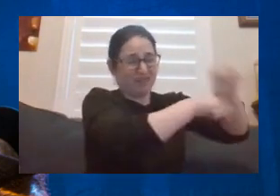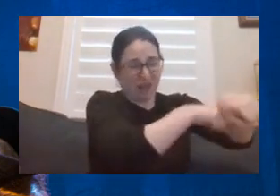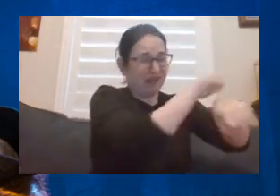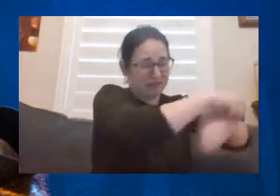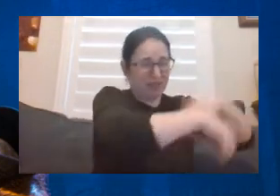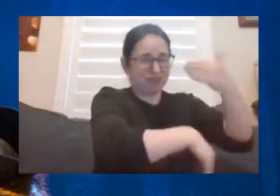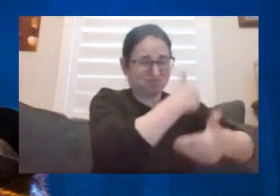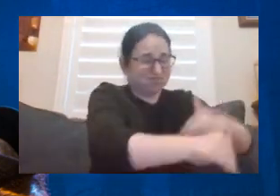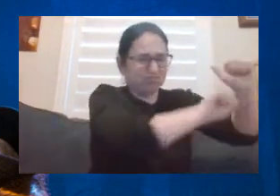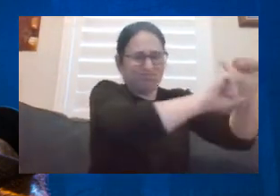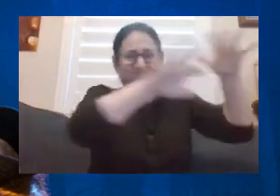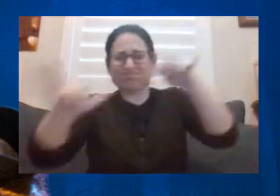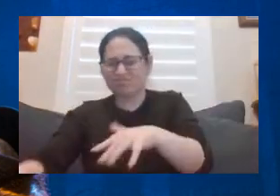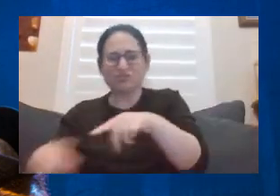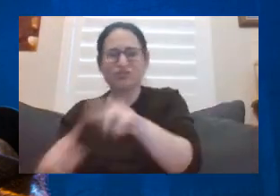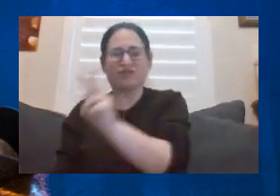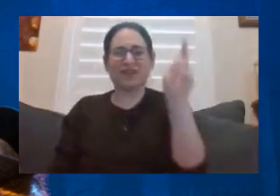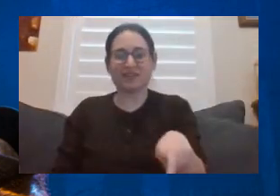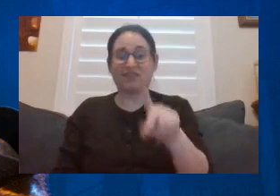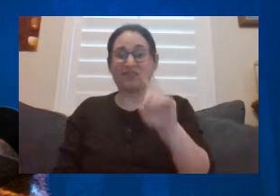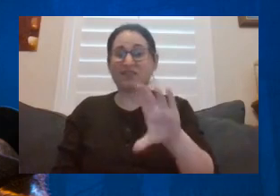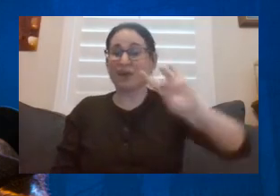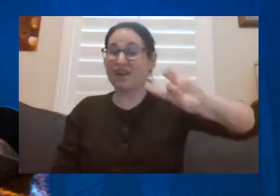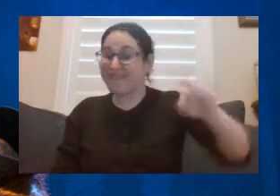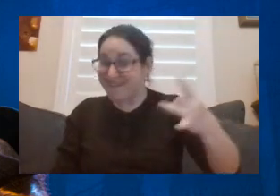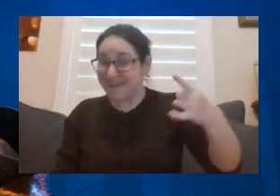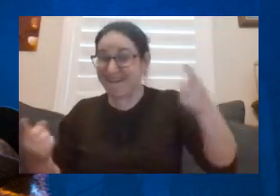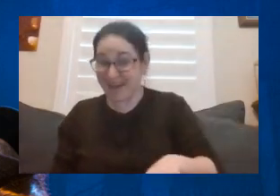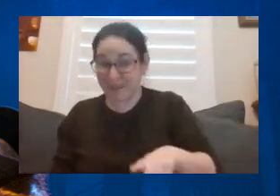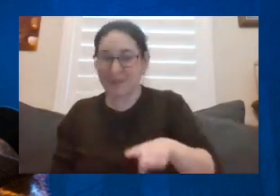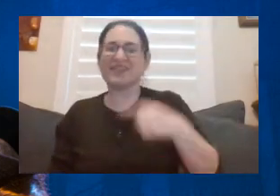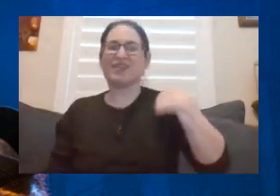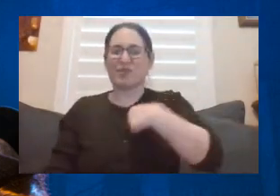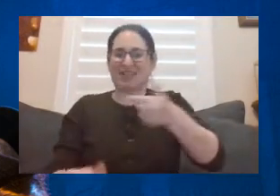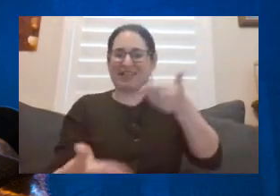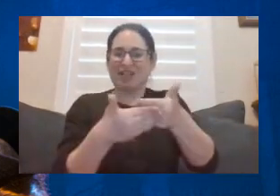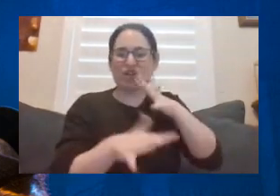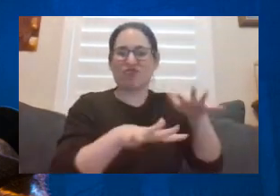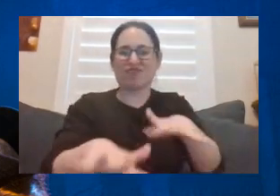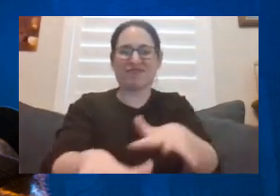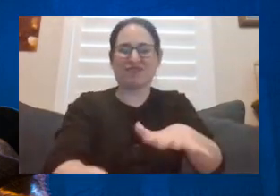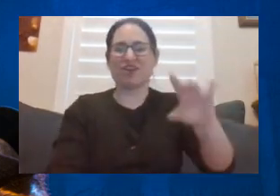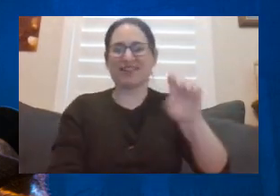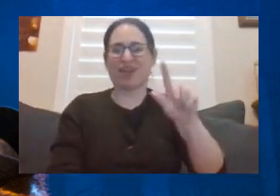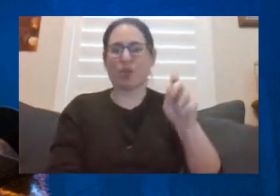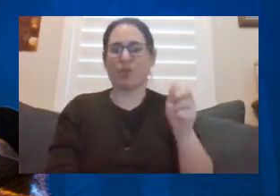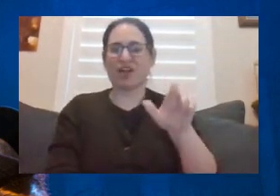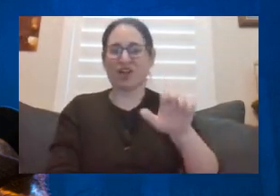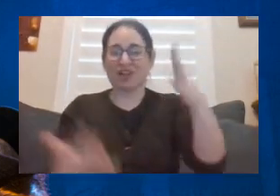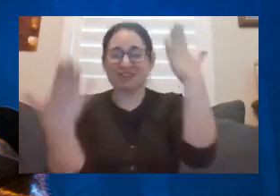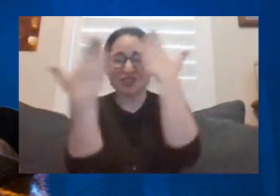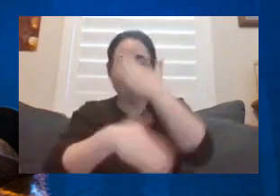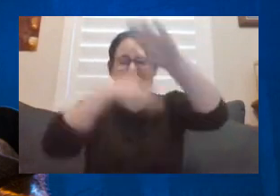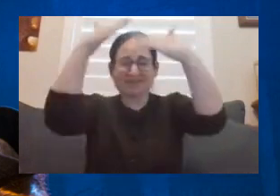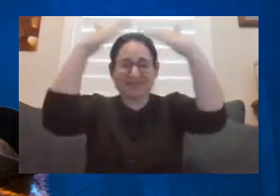Philadelphia. It's December 8th and near the banks of the Delaware River. The sky is dark and gray, tall